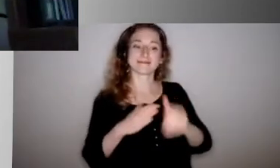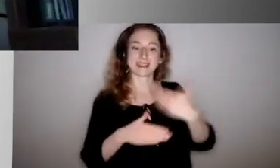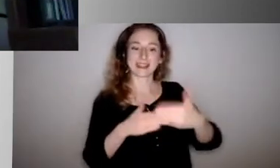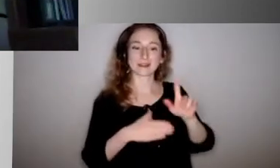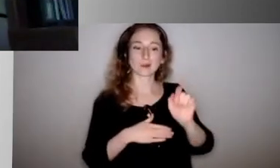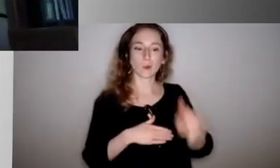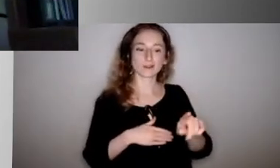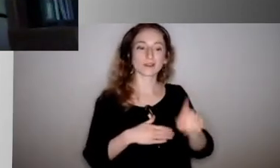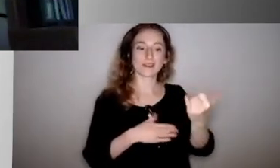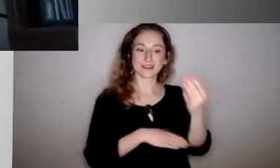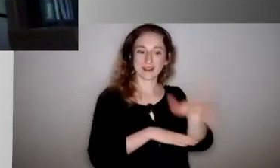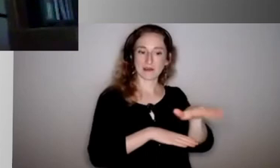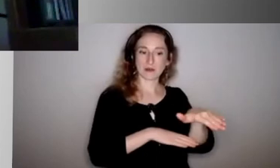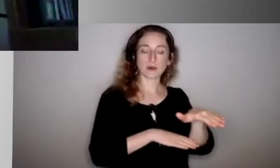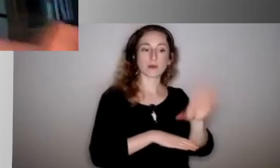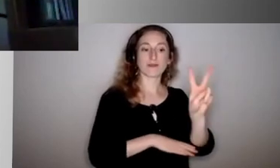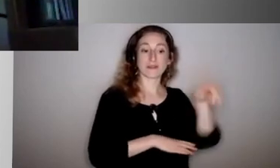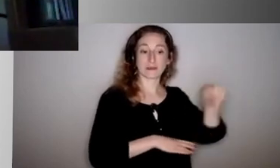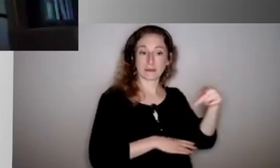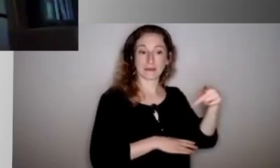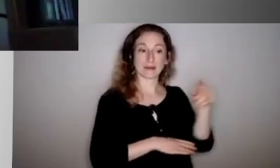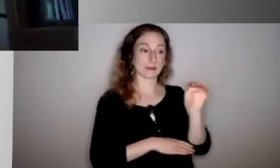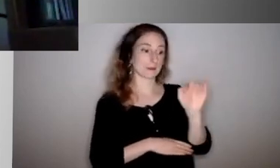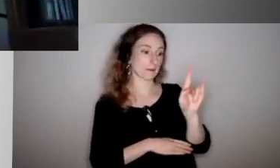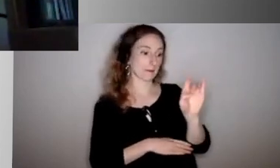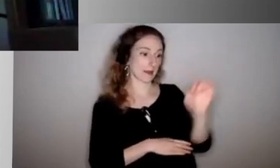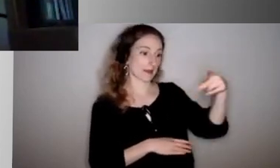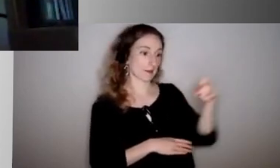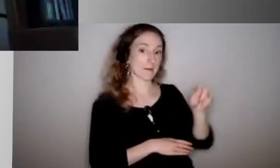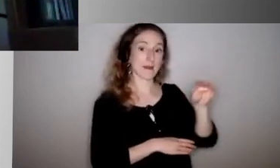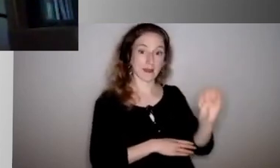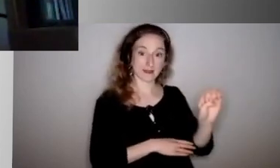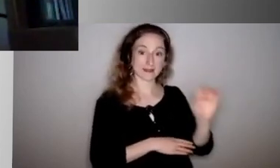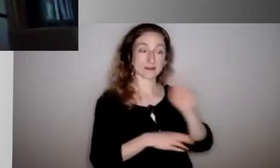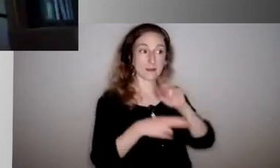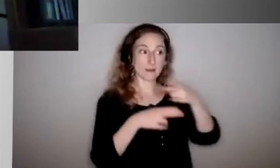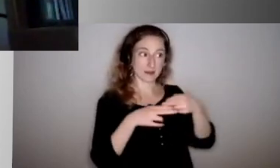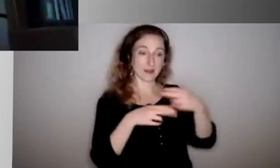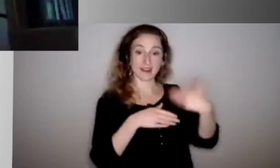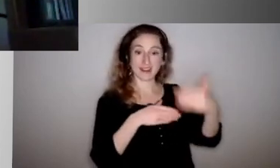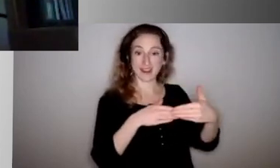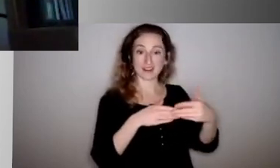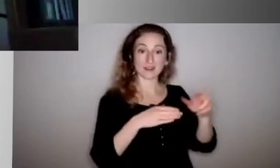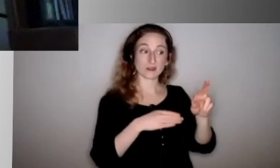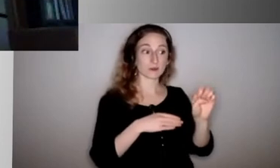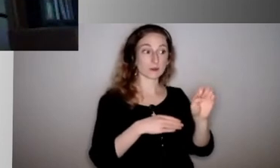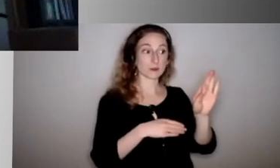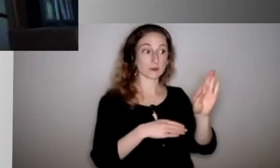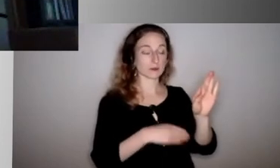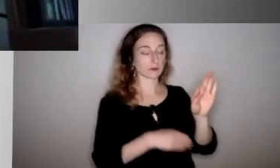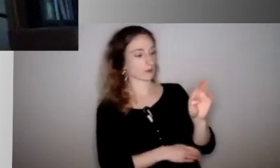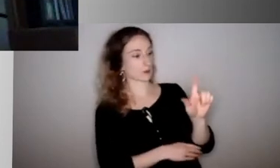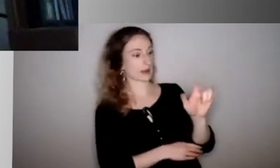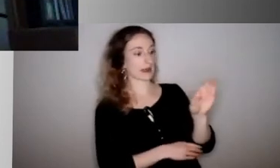there and he said that the next coronavirus relief package will contain a lot of education funding. If